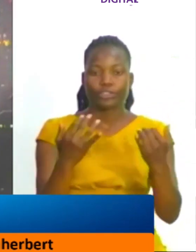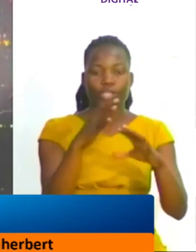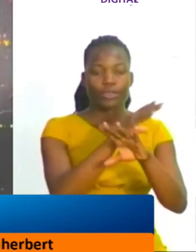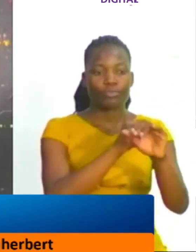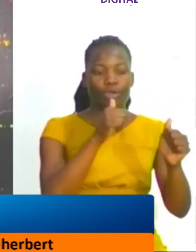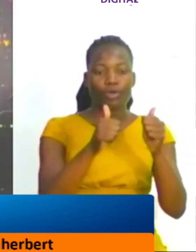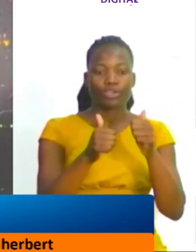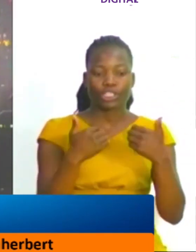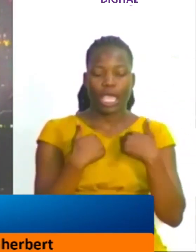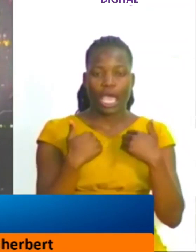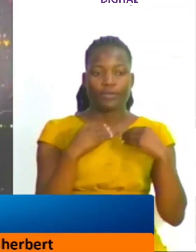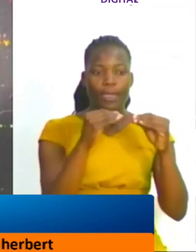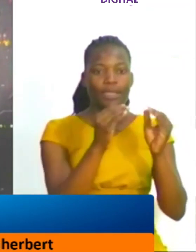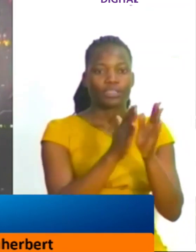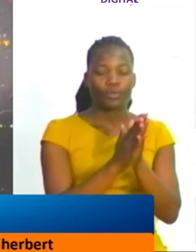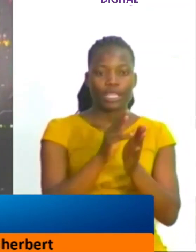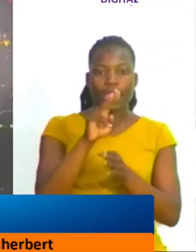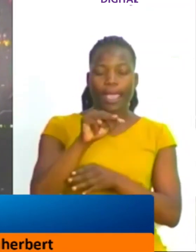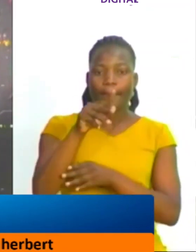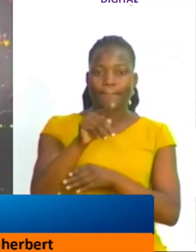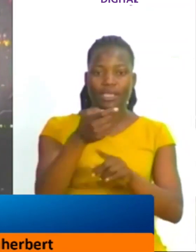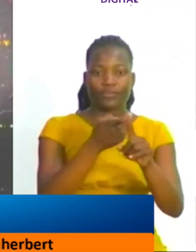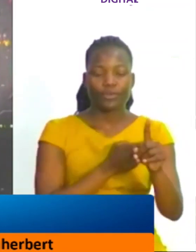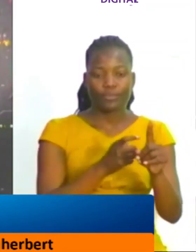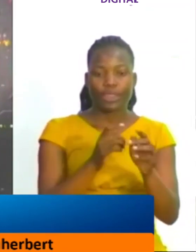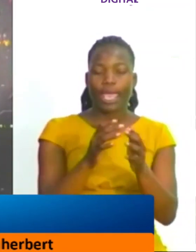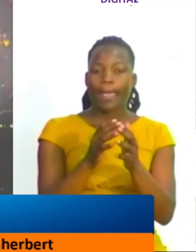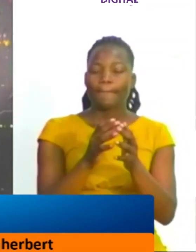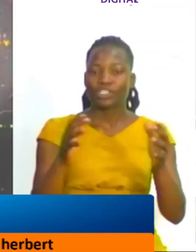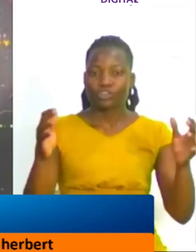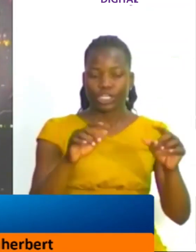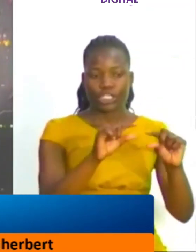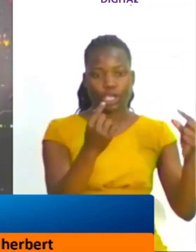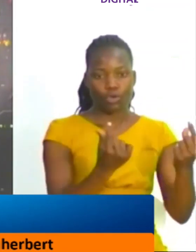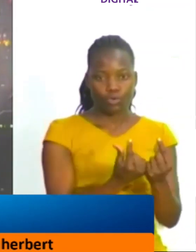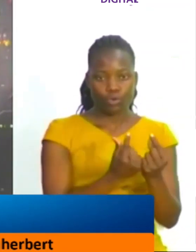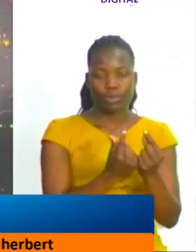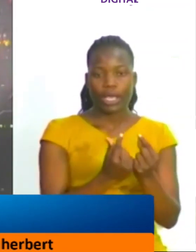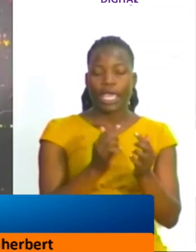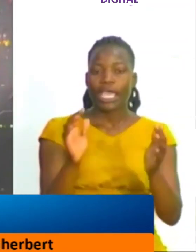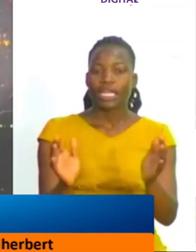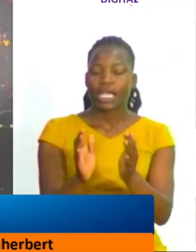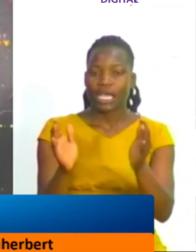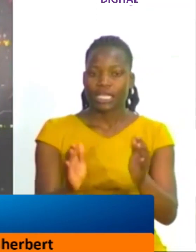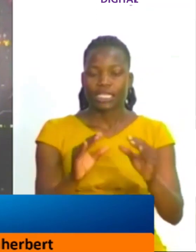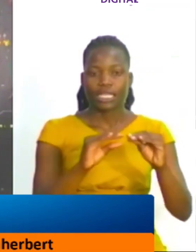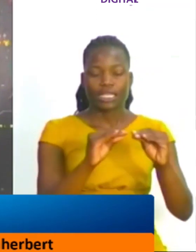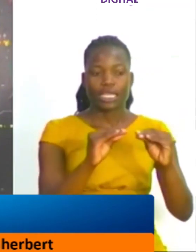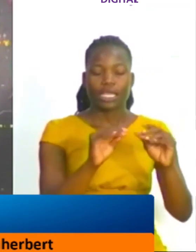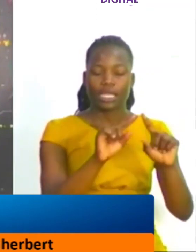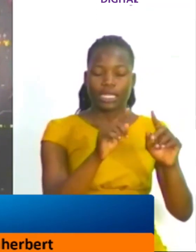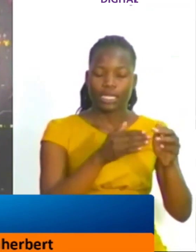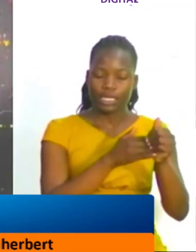held a meeting with a parliamentary house leadership from the majority side implored the leaders to meet with their minority